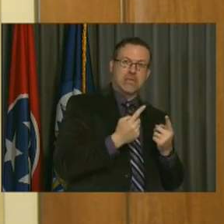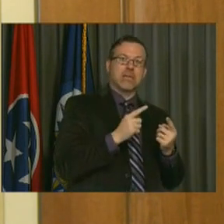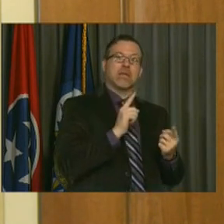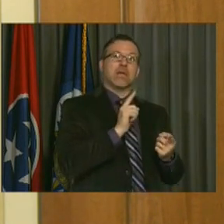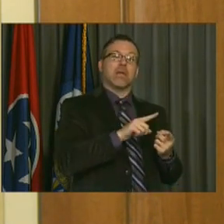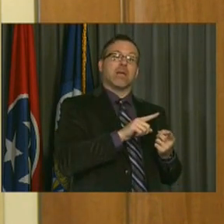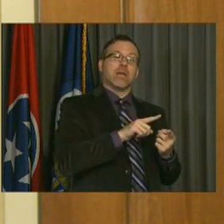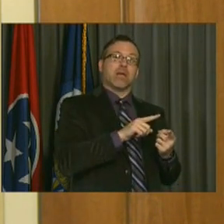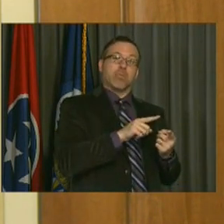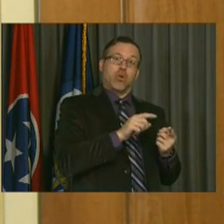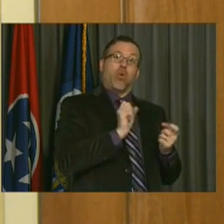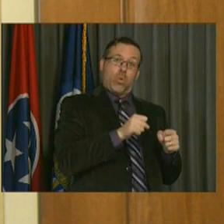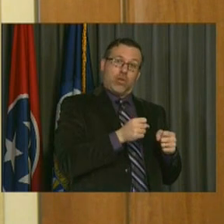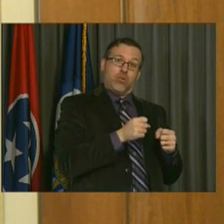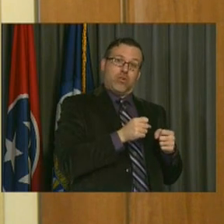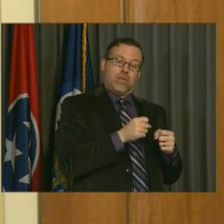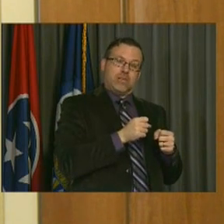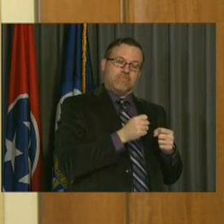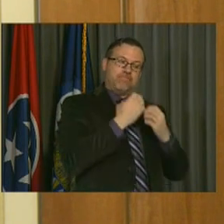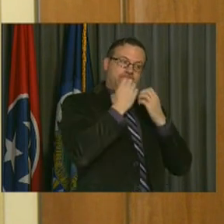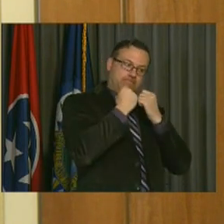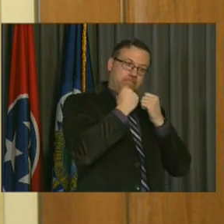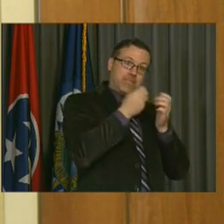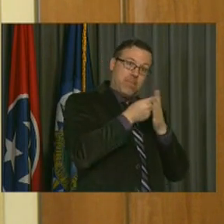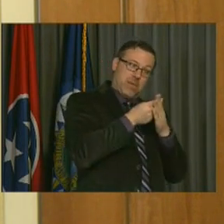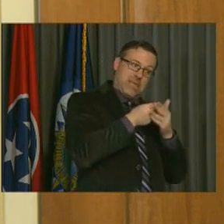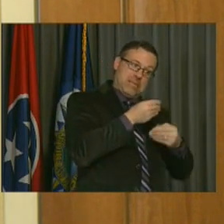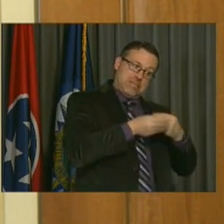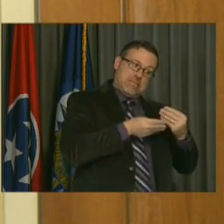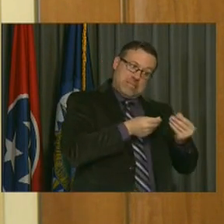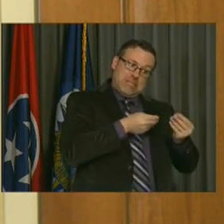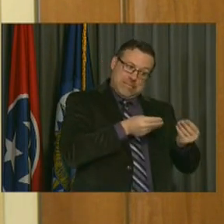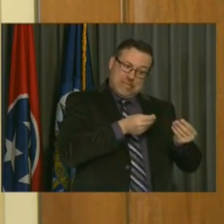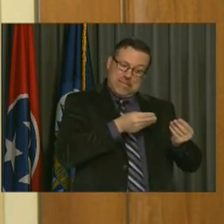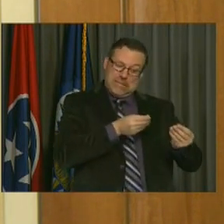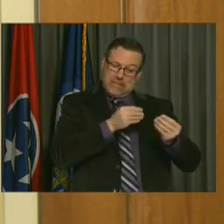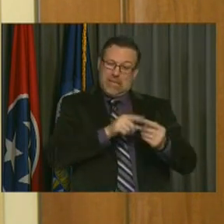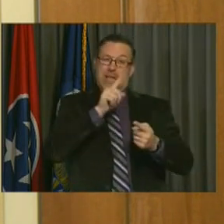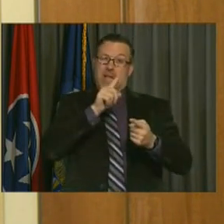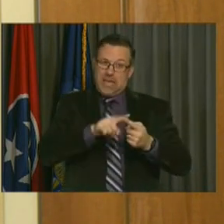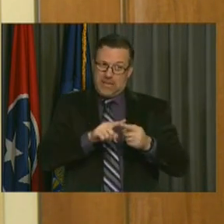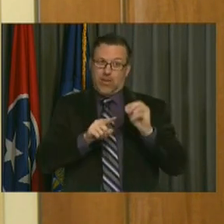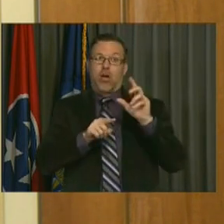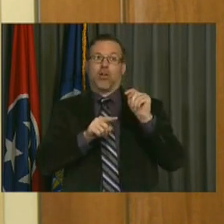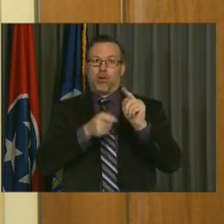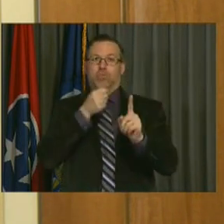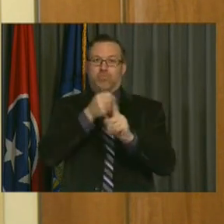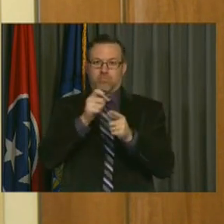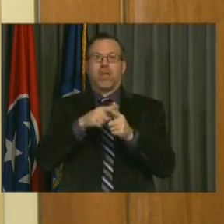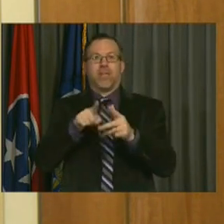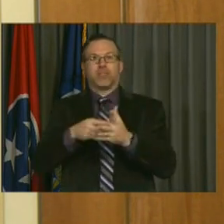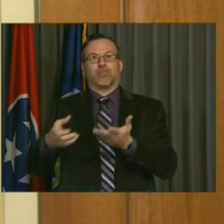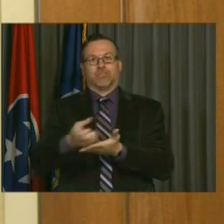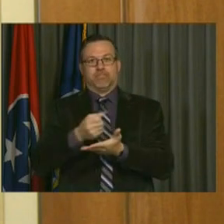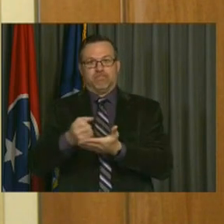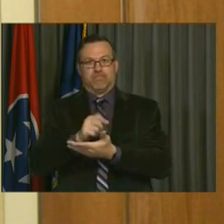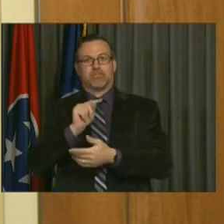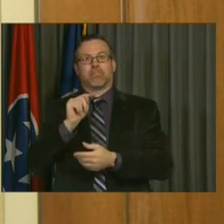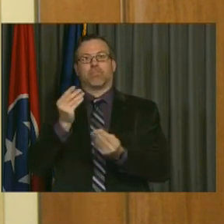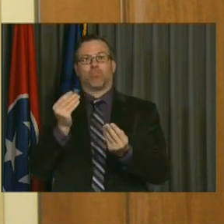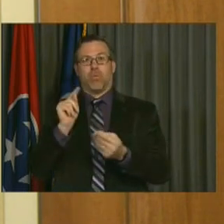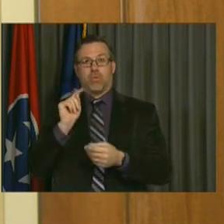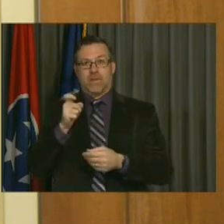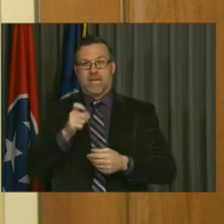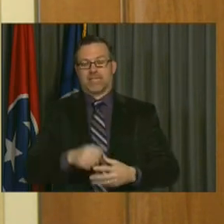then you could use that cash to get you through until the tax revenue started coming in. Another tool